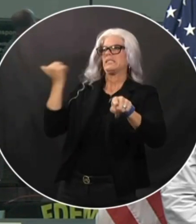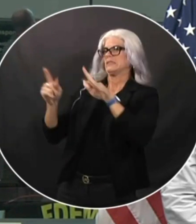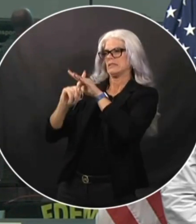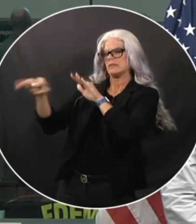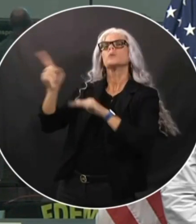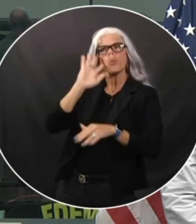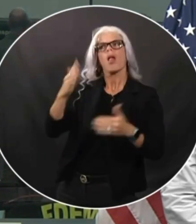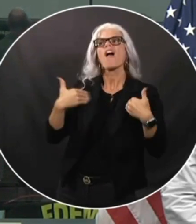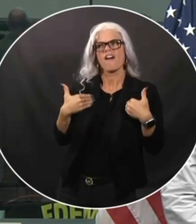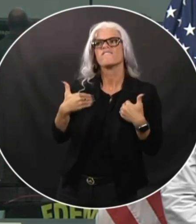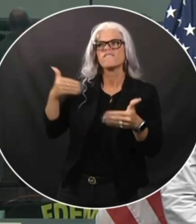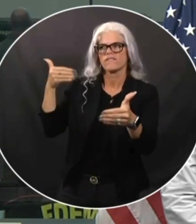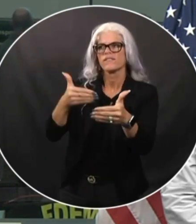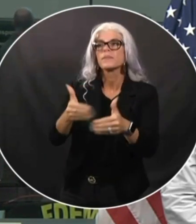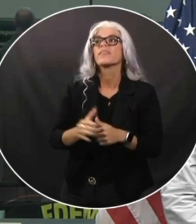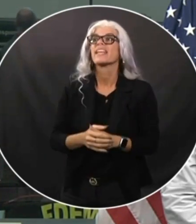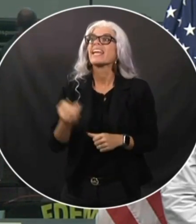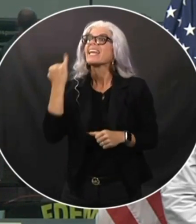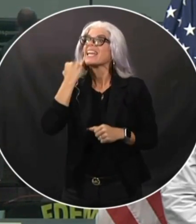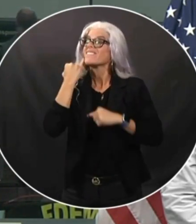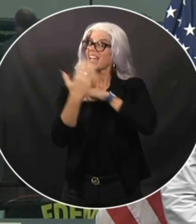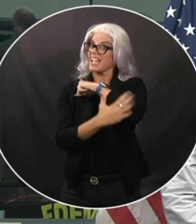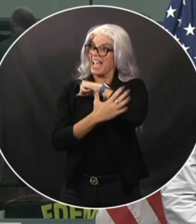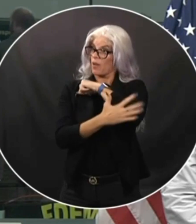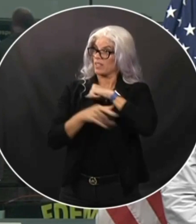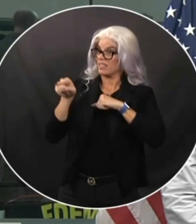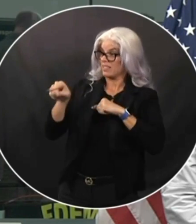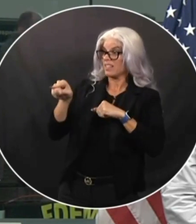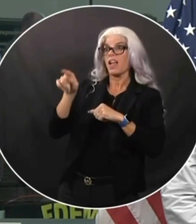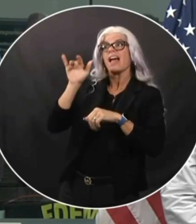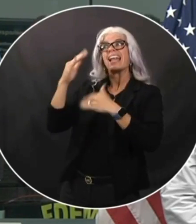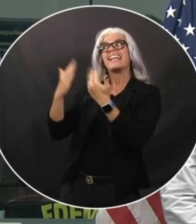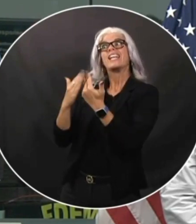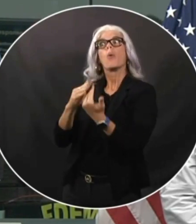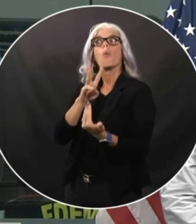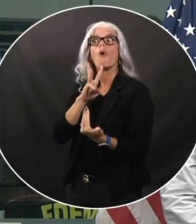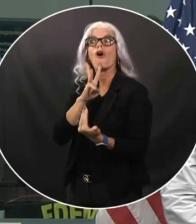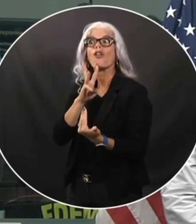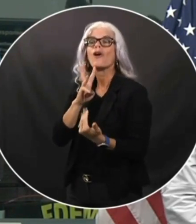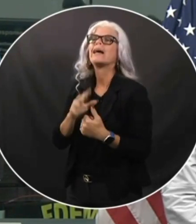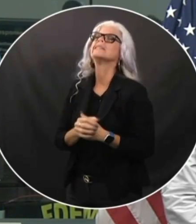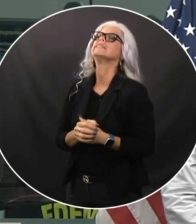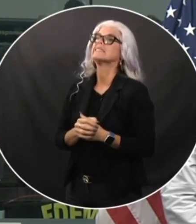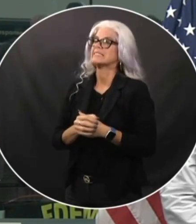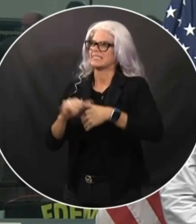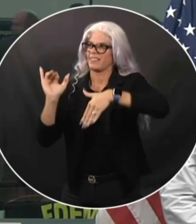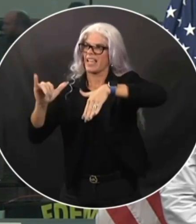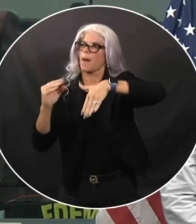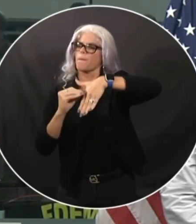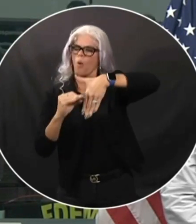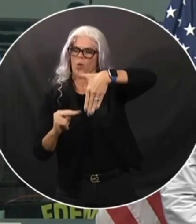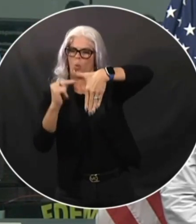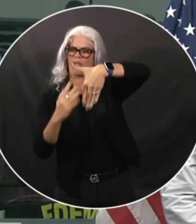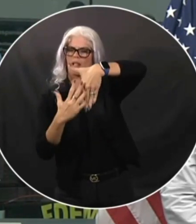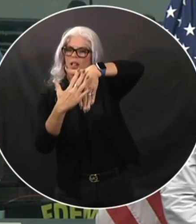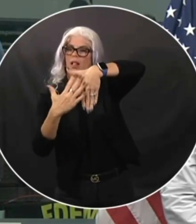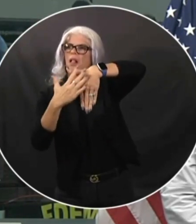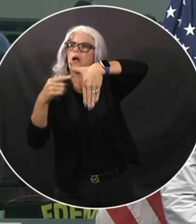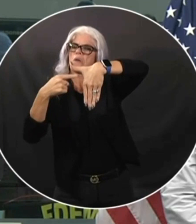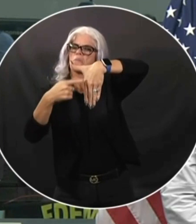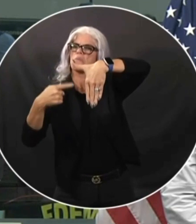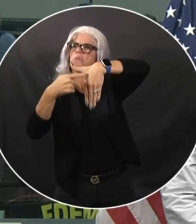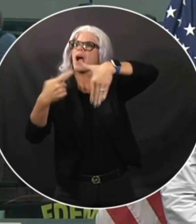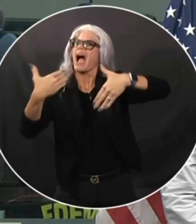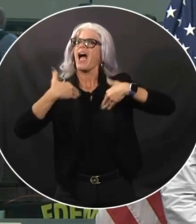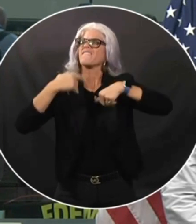counties in Florida's Gulf Coast, of course, as you go further north in Florida, there is a little bit more time before those decisions have to be made.